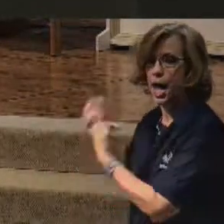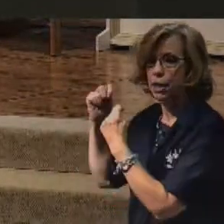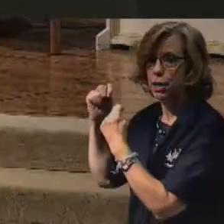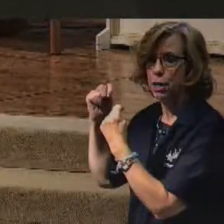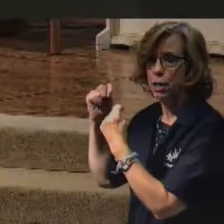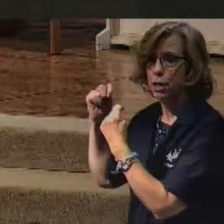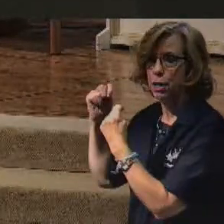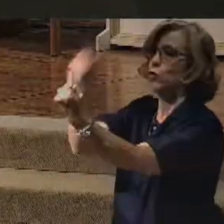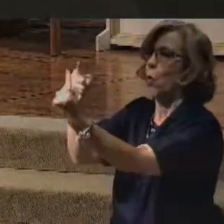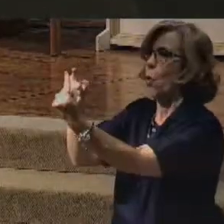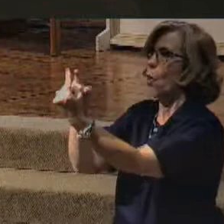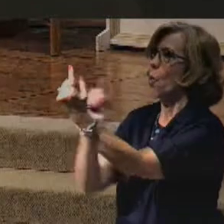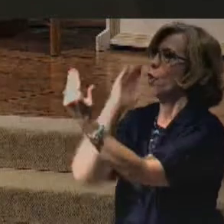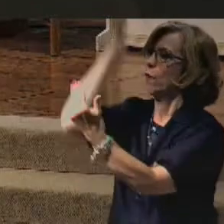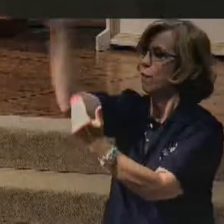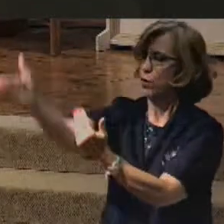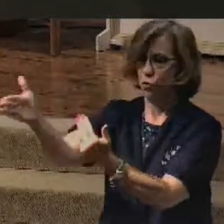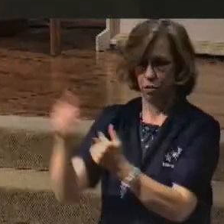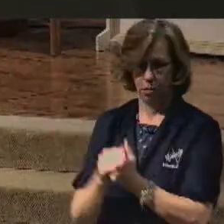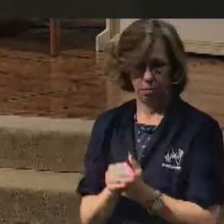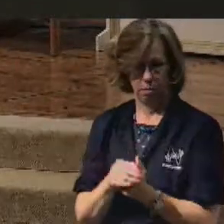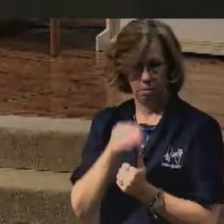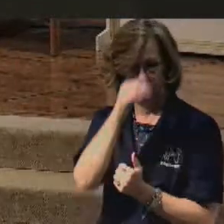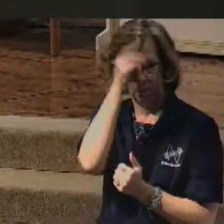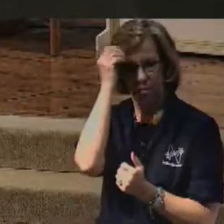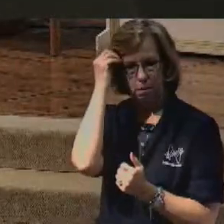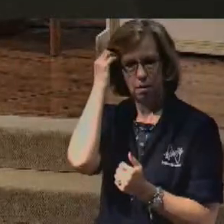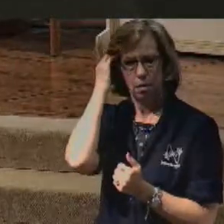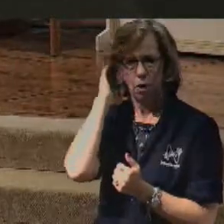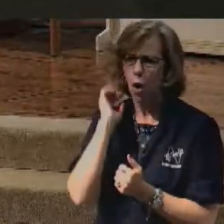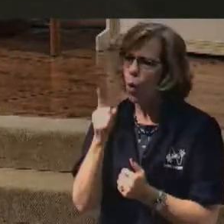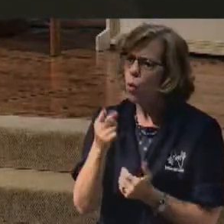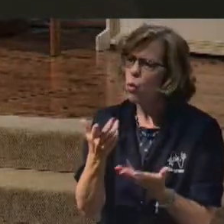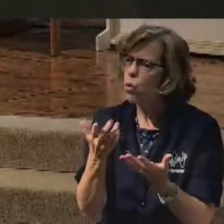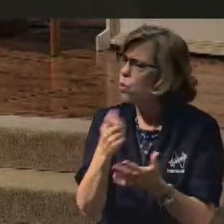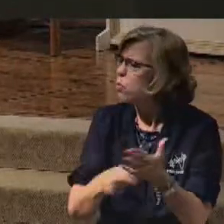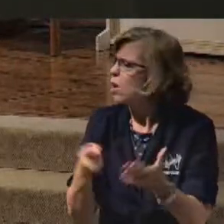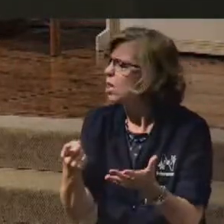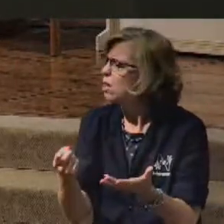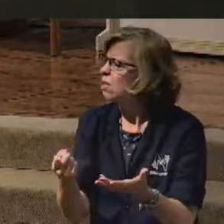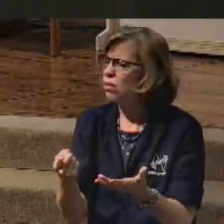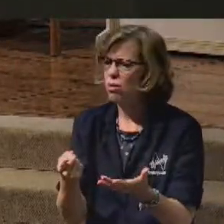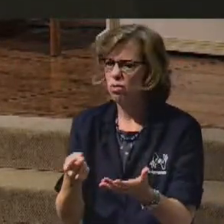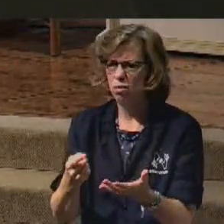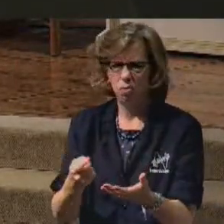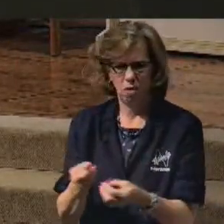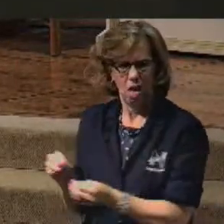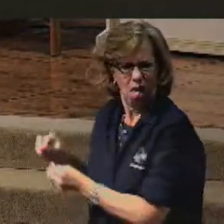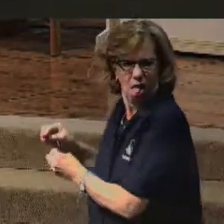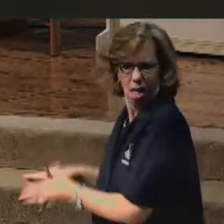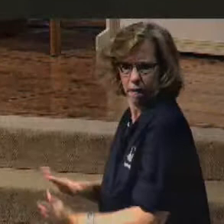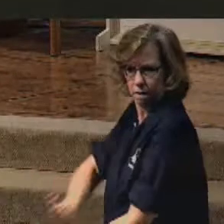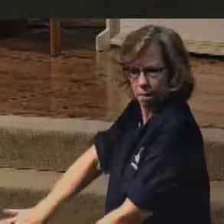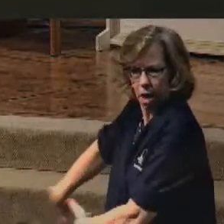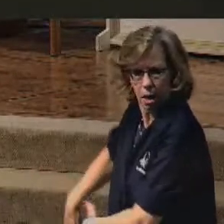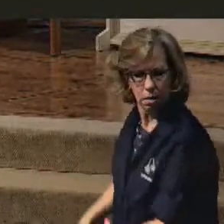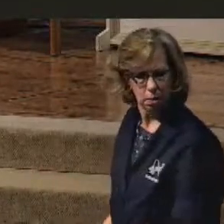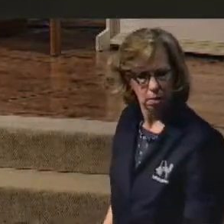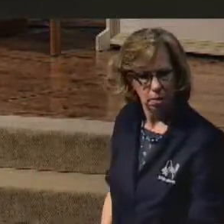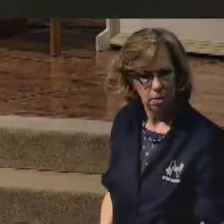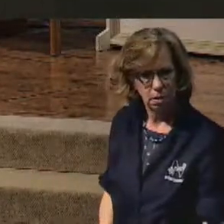unto those things which are before. What do you forget behind? What do you leave behind you? I think first you need to leave behind you